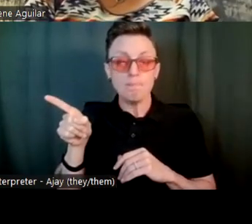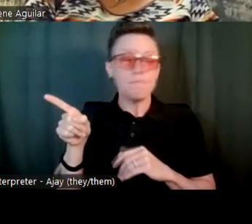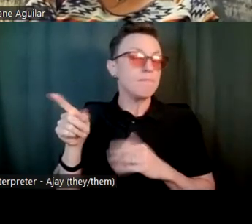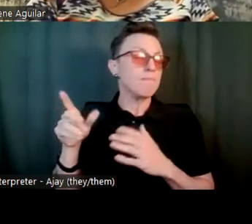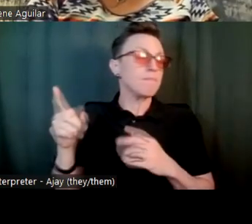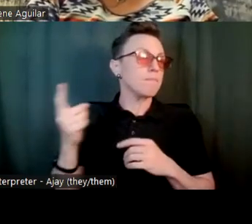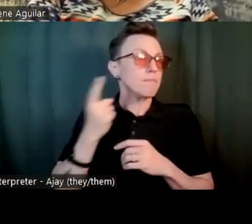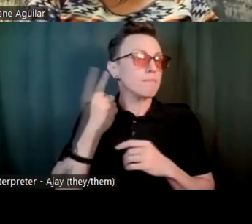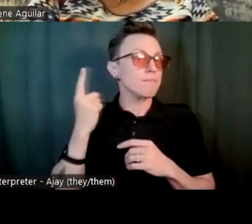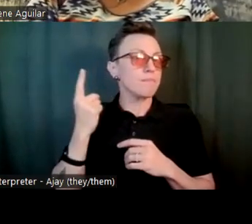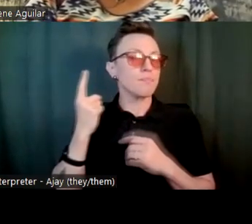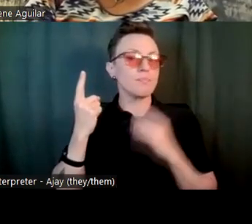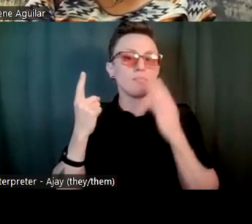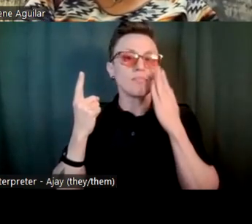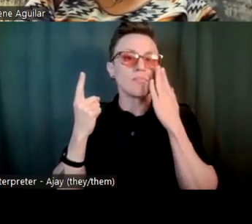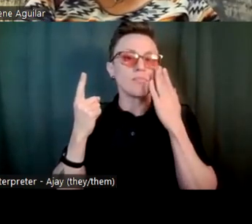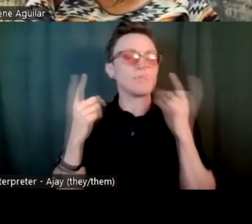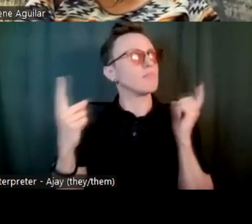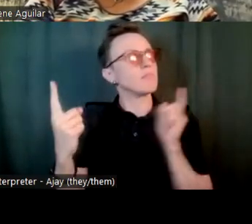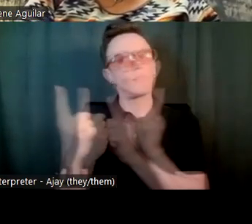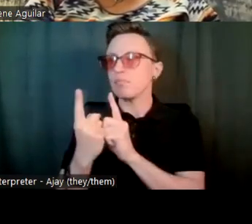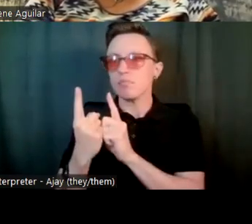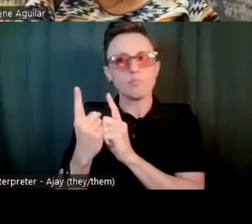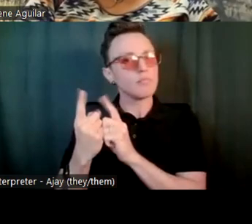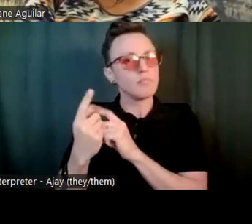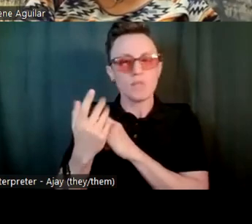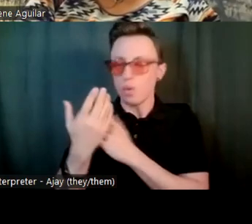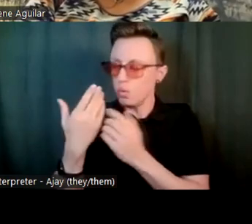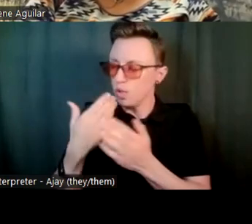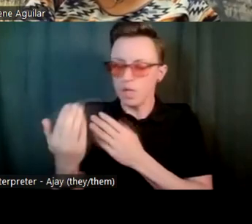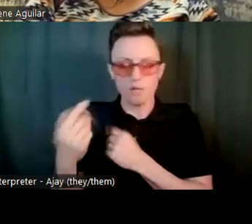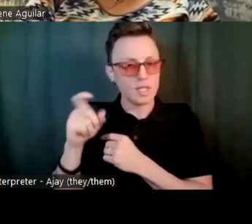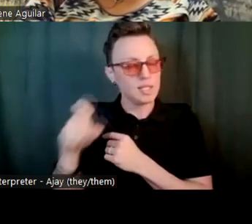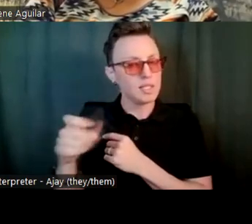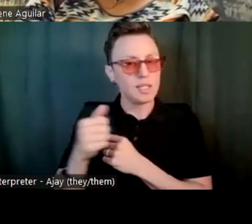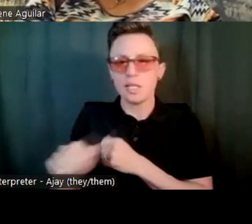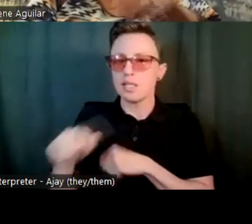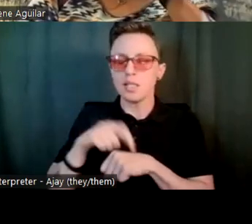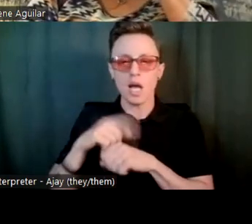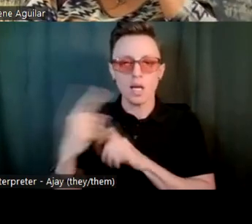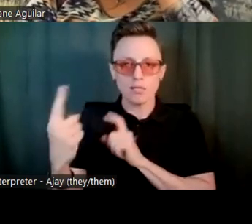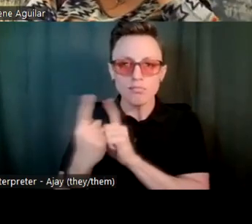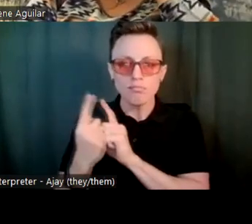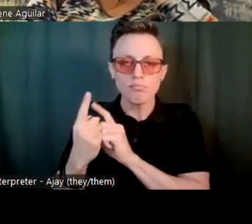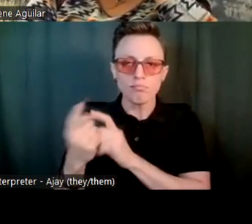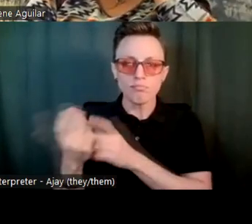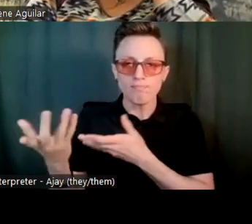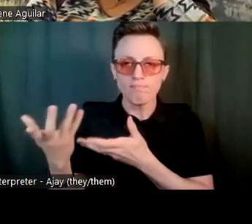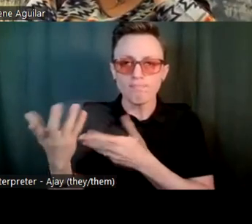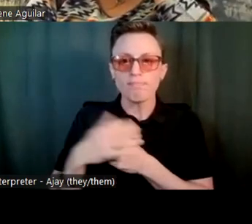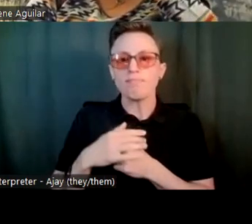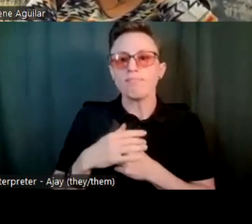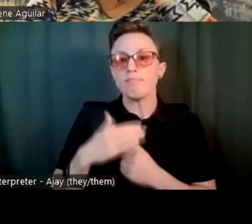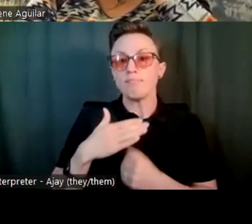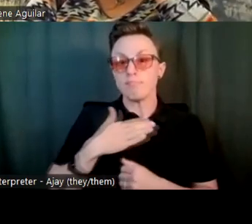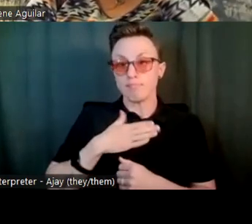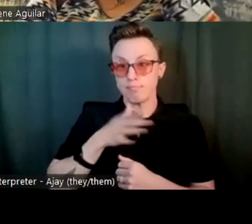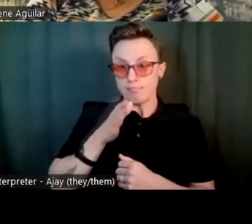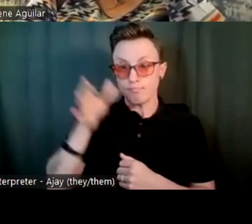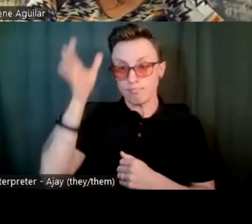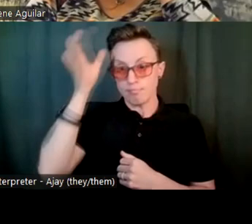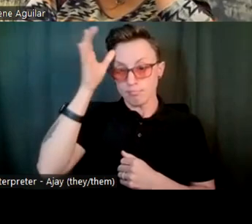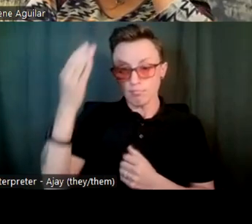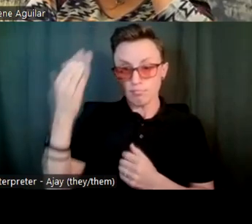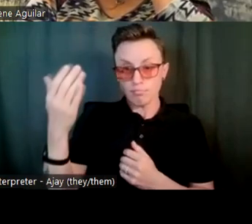always been able to go to in need of anything, but my parents would, um, help out a